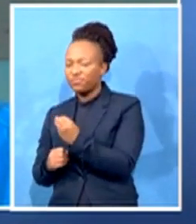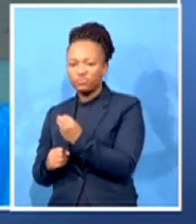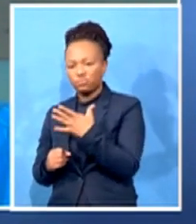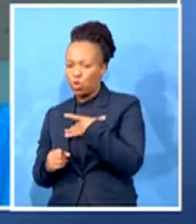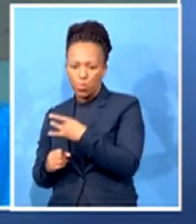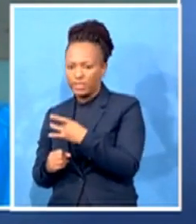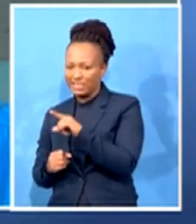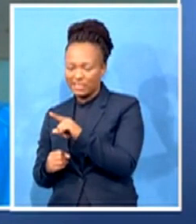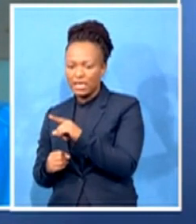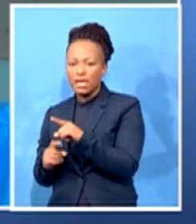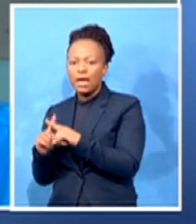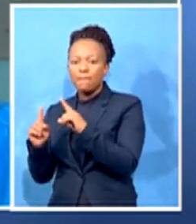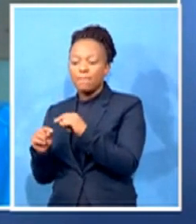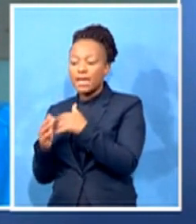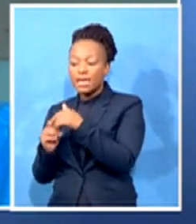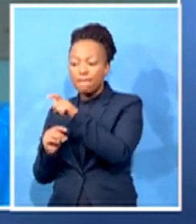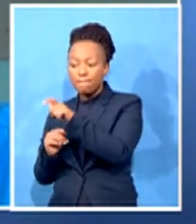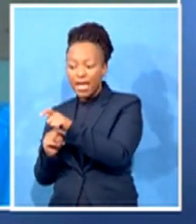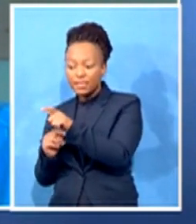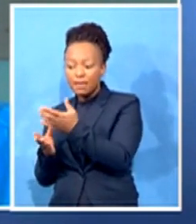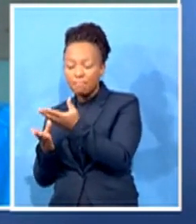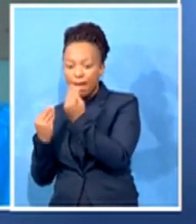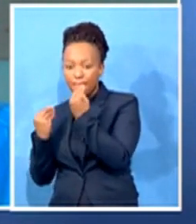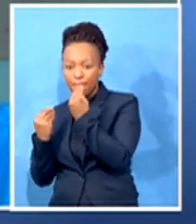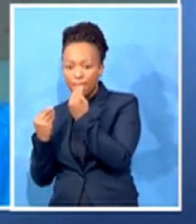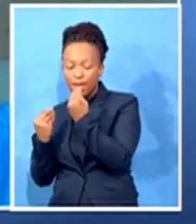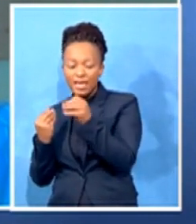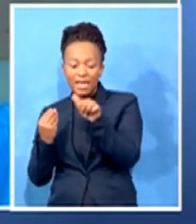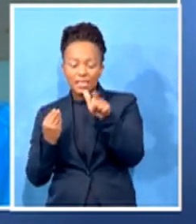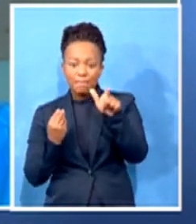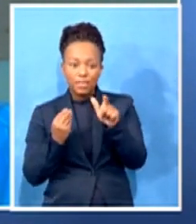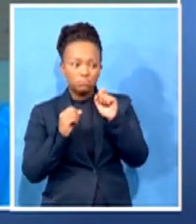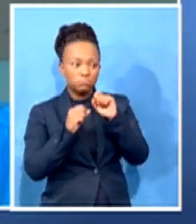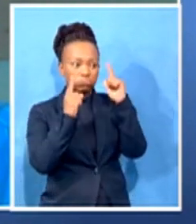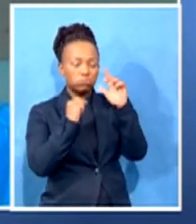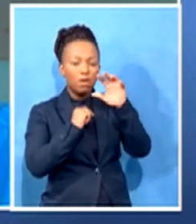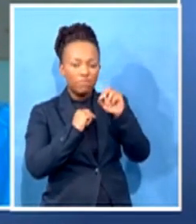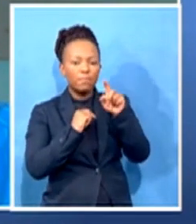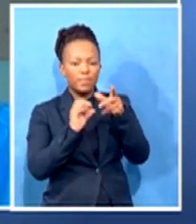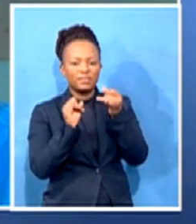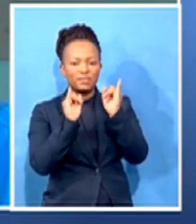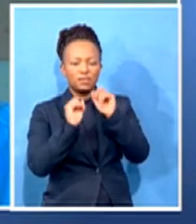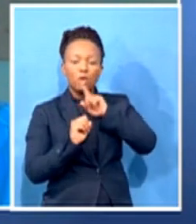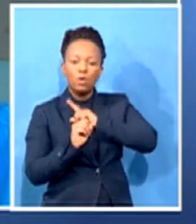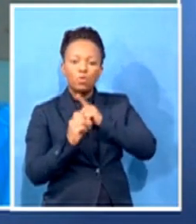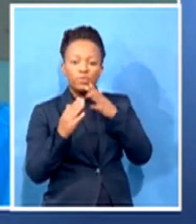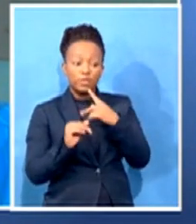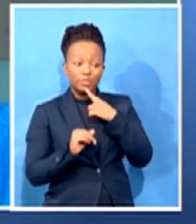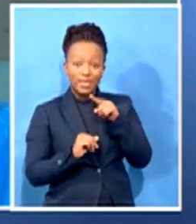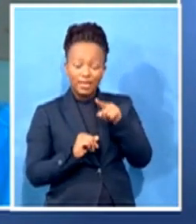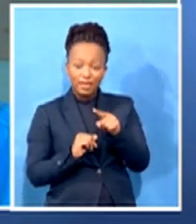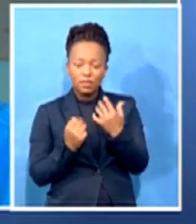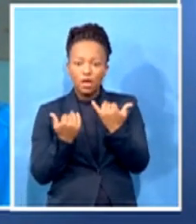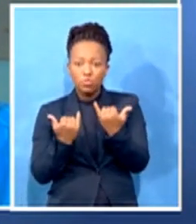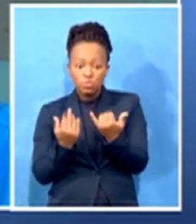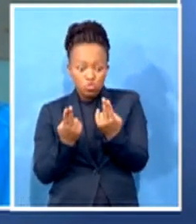another person's death knell. So we need to take it seriously. Having said that, this new development, in terms of a